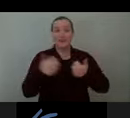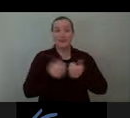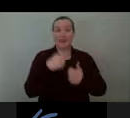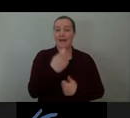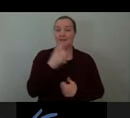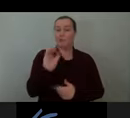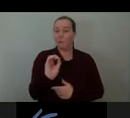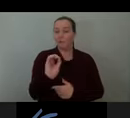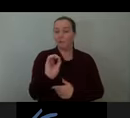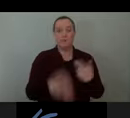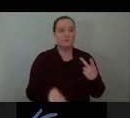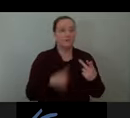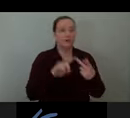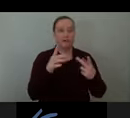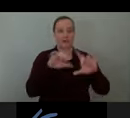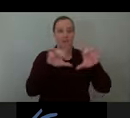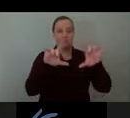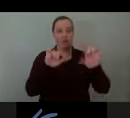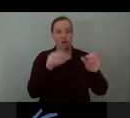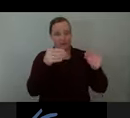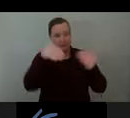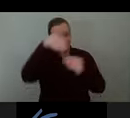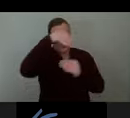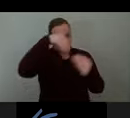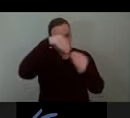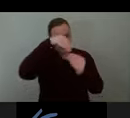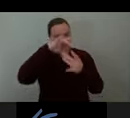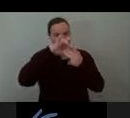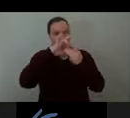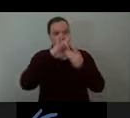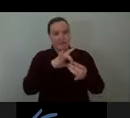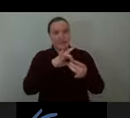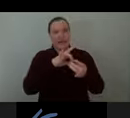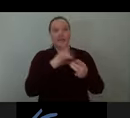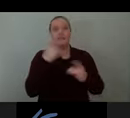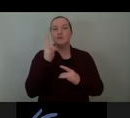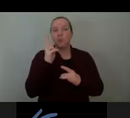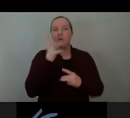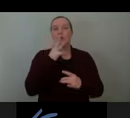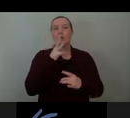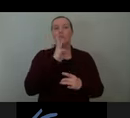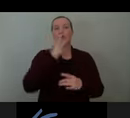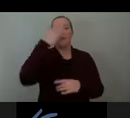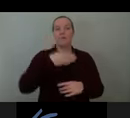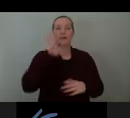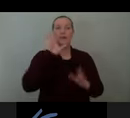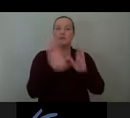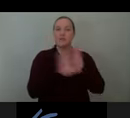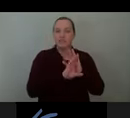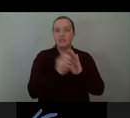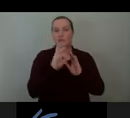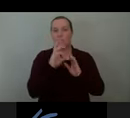complete an image or a puzzle relating to historic waterfront imagery or waterfront attraction icons